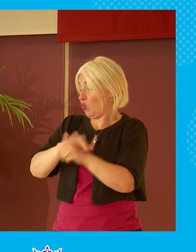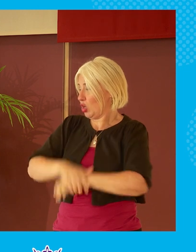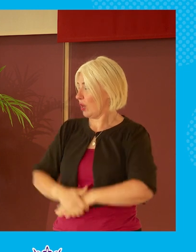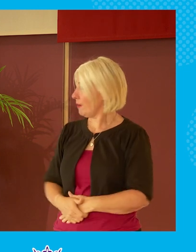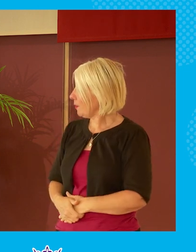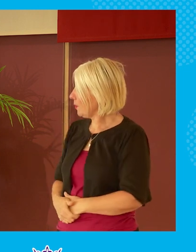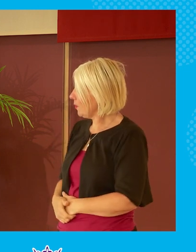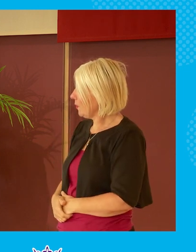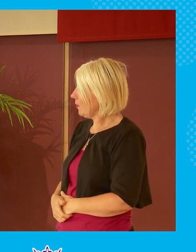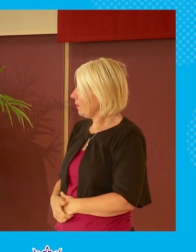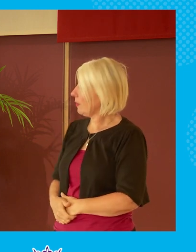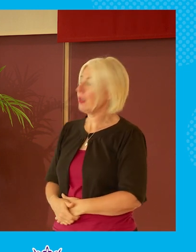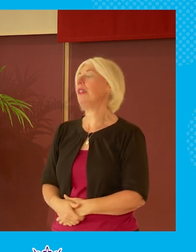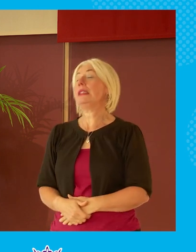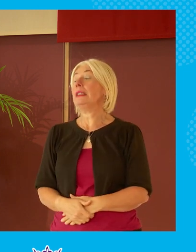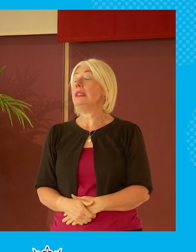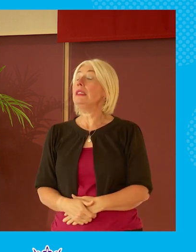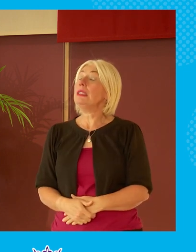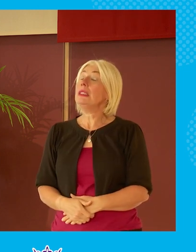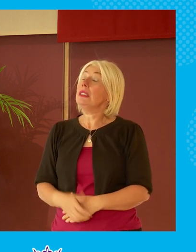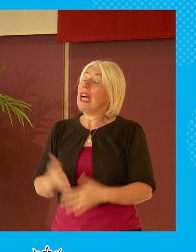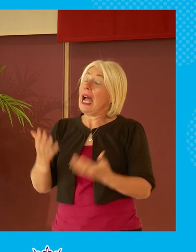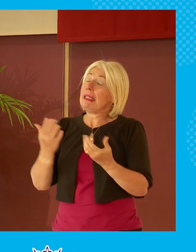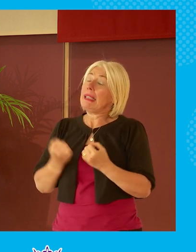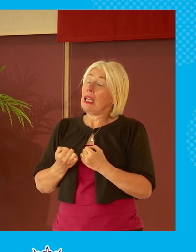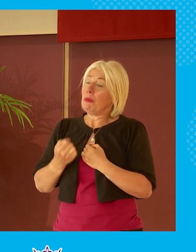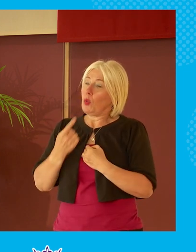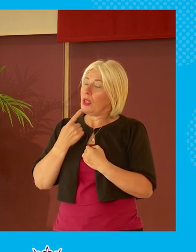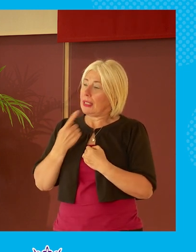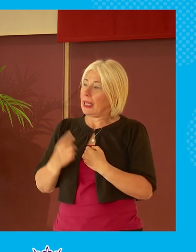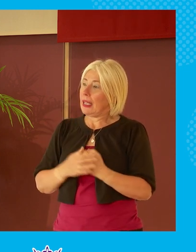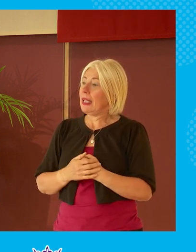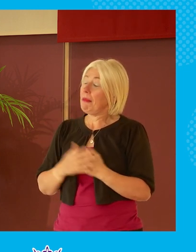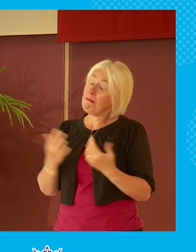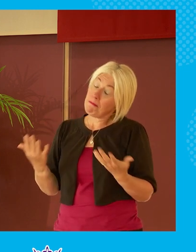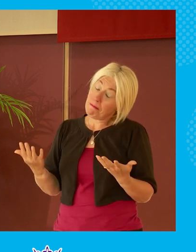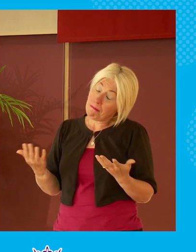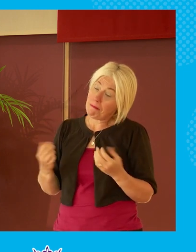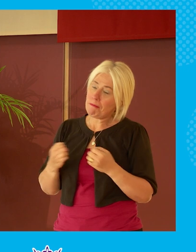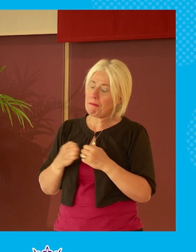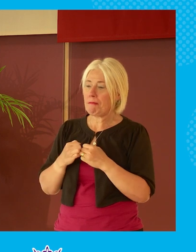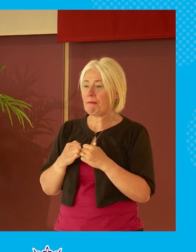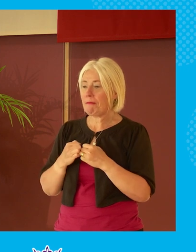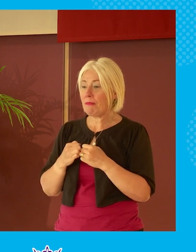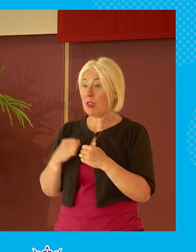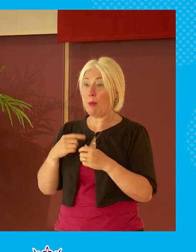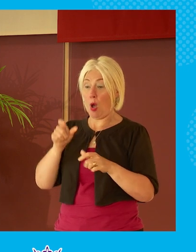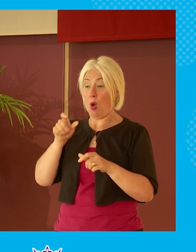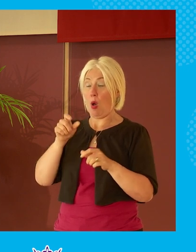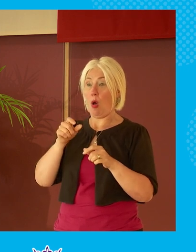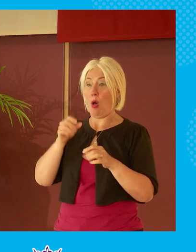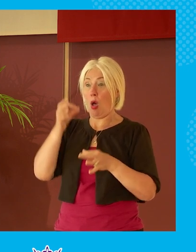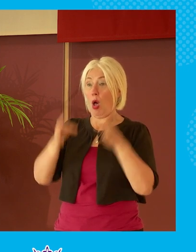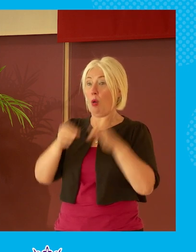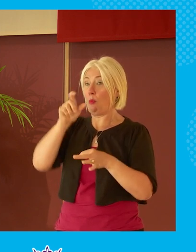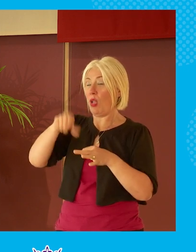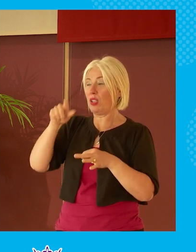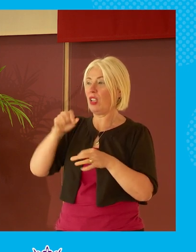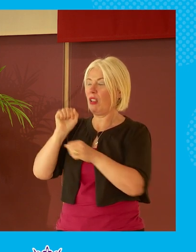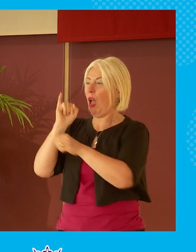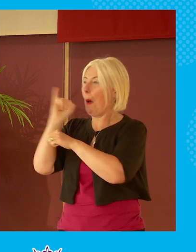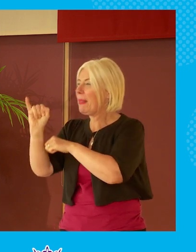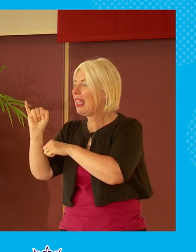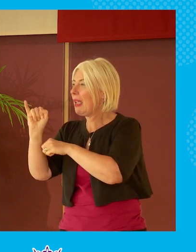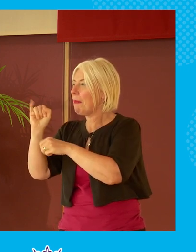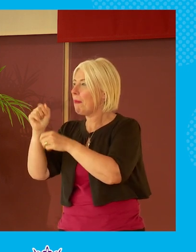certainly i i would i would accept that um i but i think too often um as politicians we can blame the media we can blame social